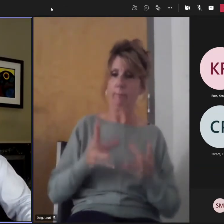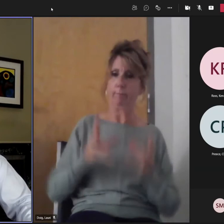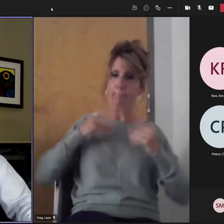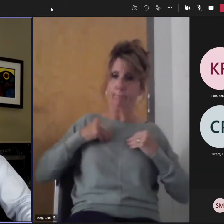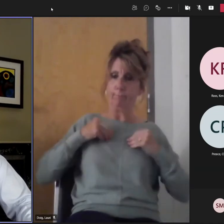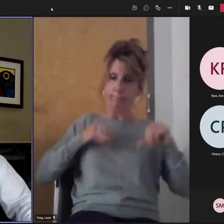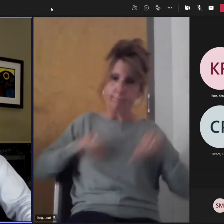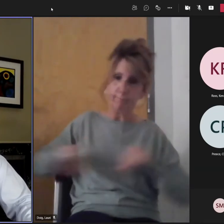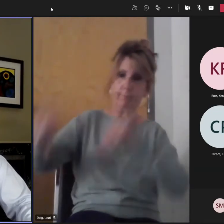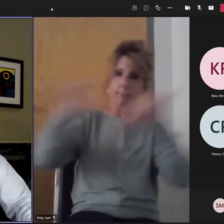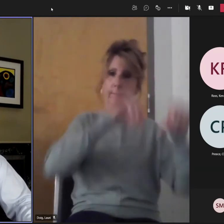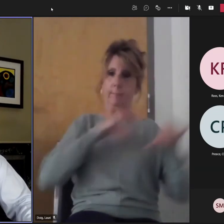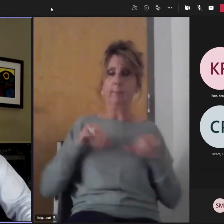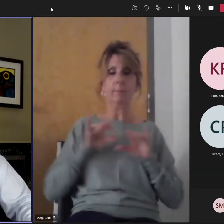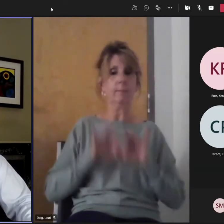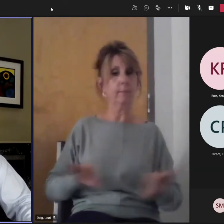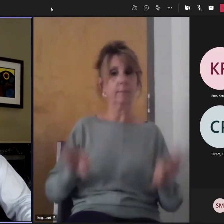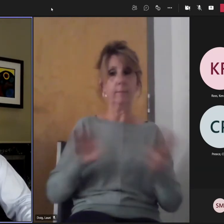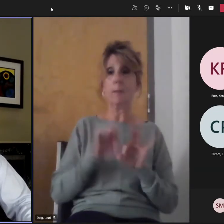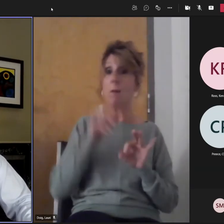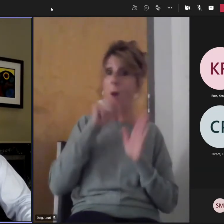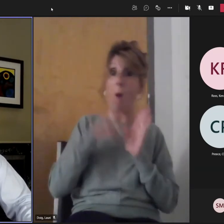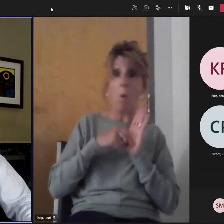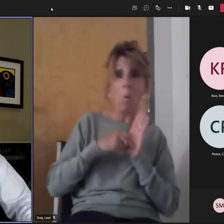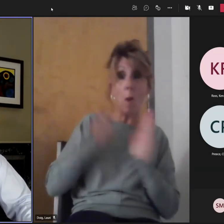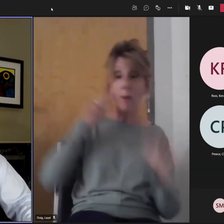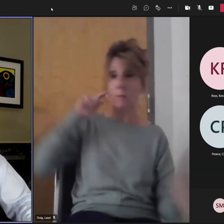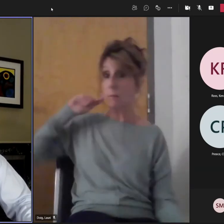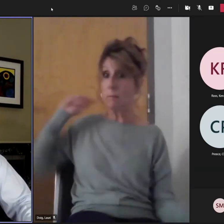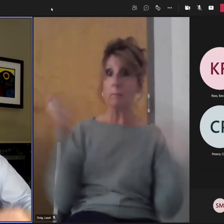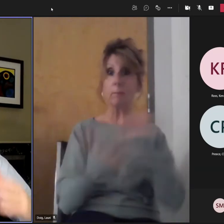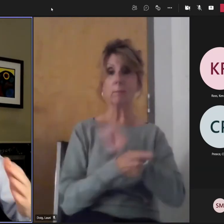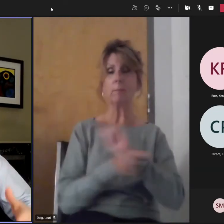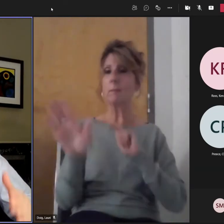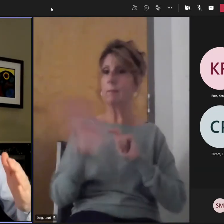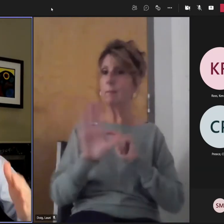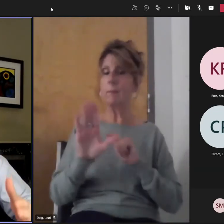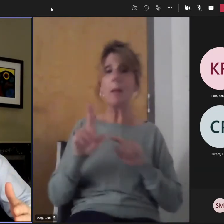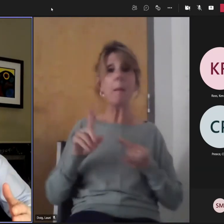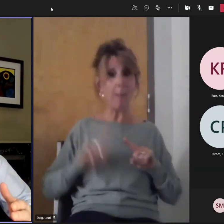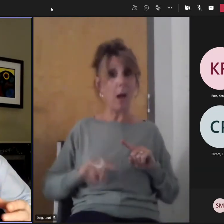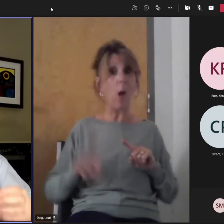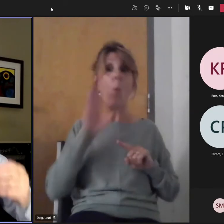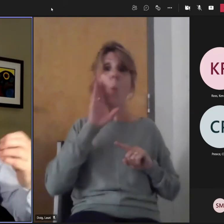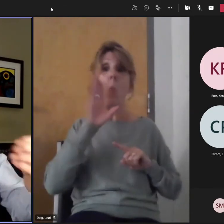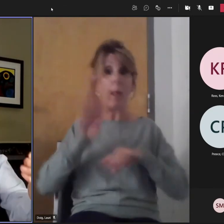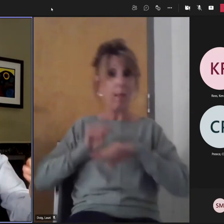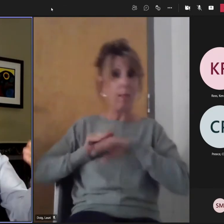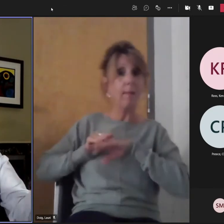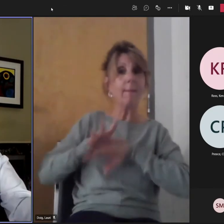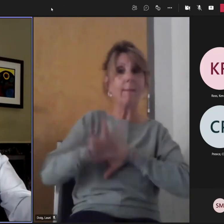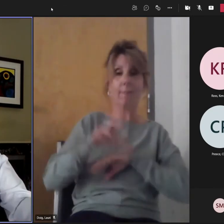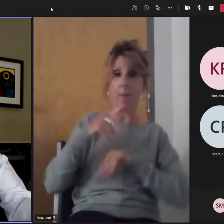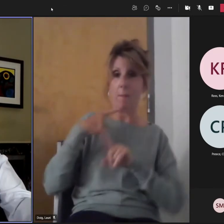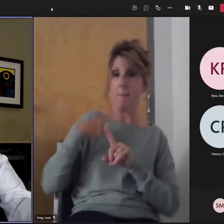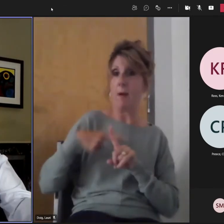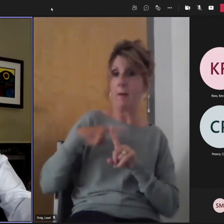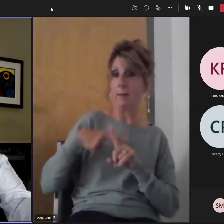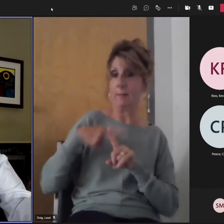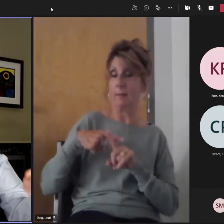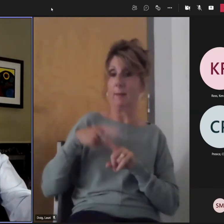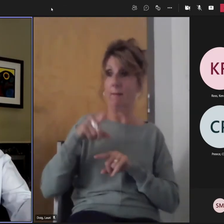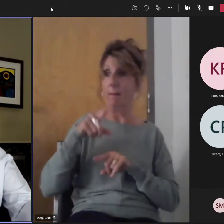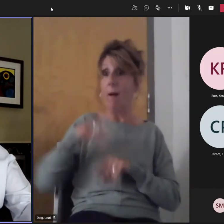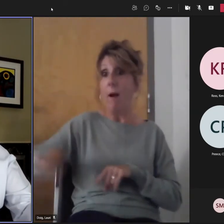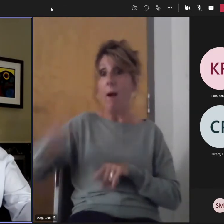as I said, you don't have to do it all at once. But the good thing is this moves fast. It's positive contagion. Once people see it working,